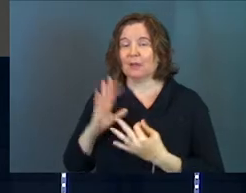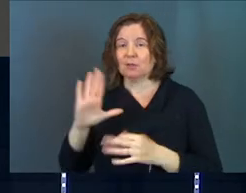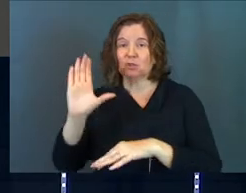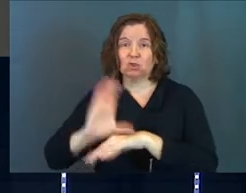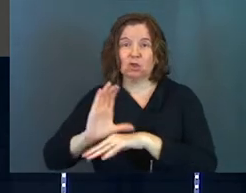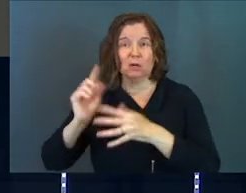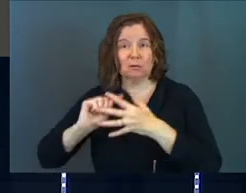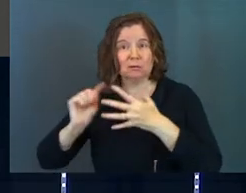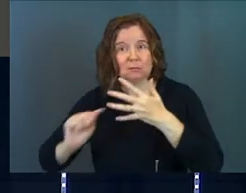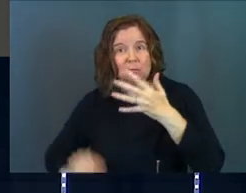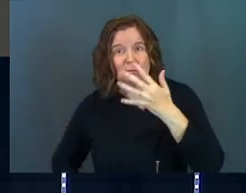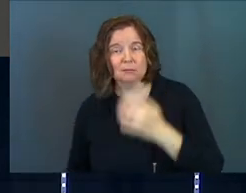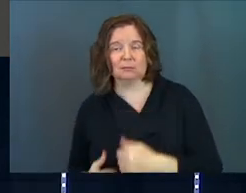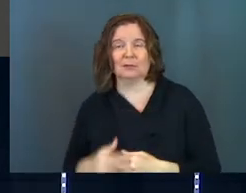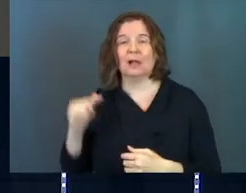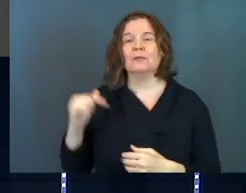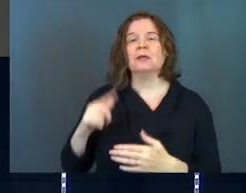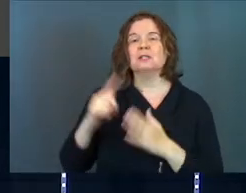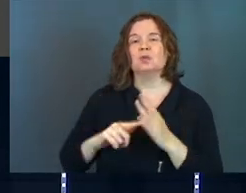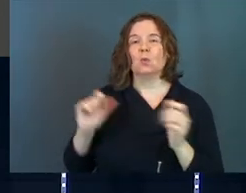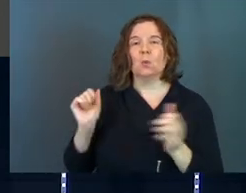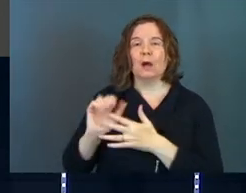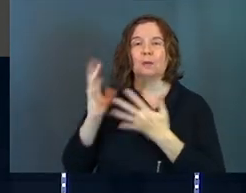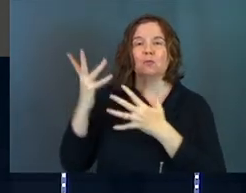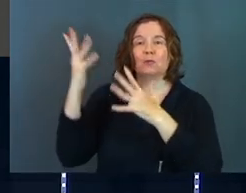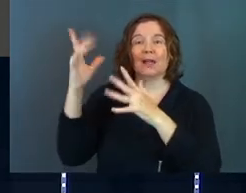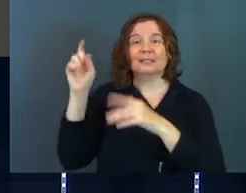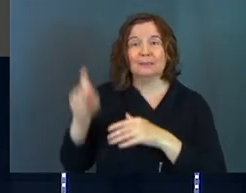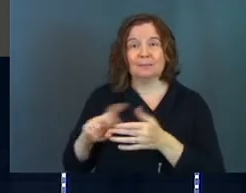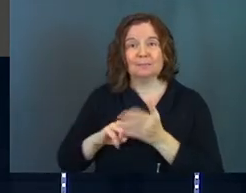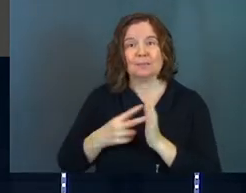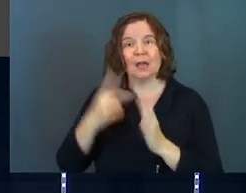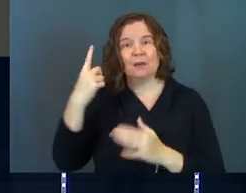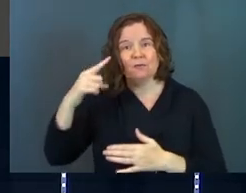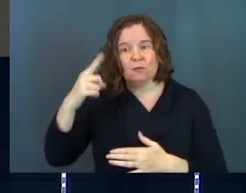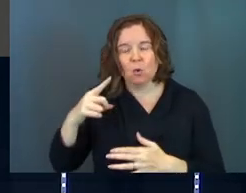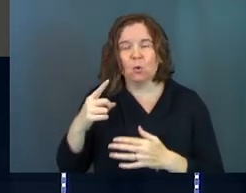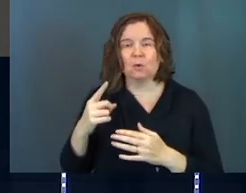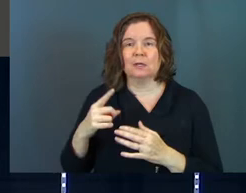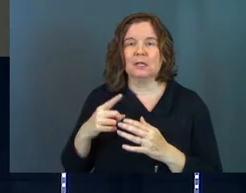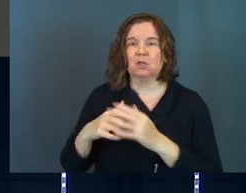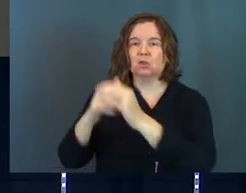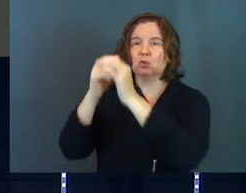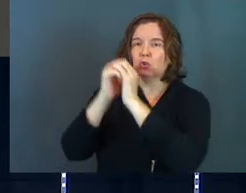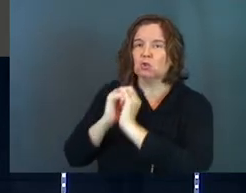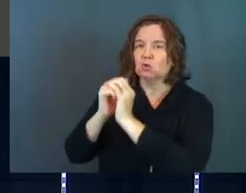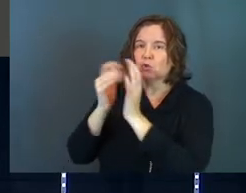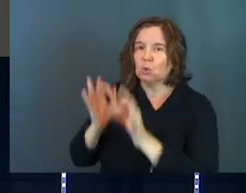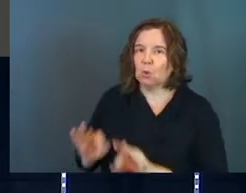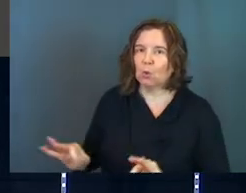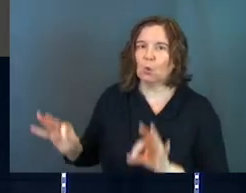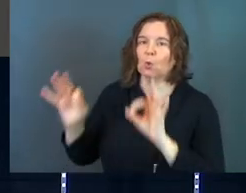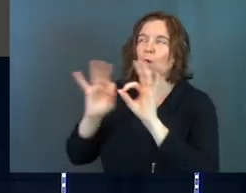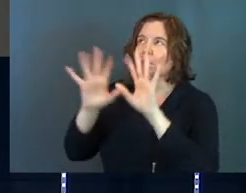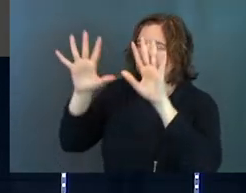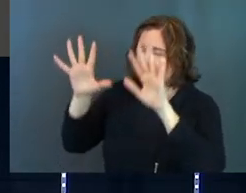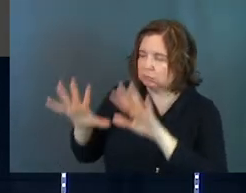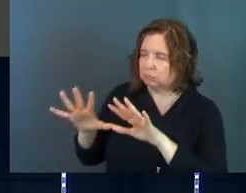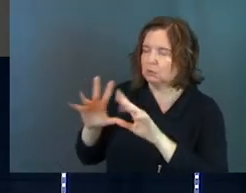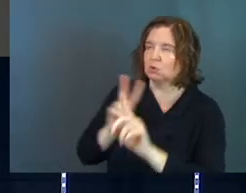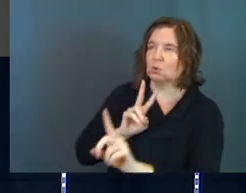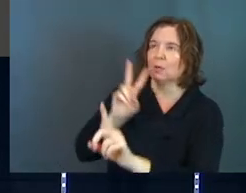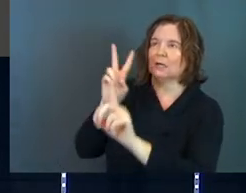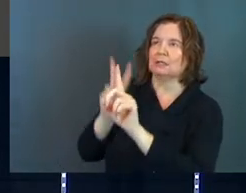in your church. This is what praise is meant to be. It is to worship. It's to assign the true